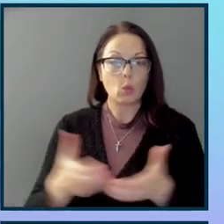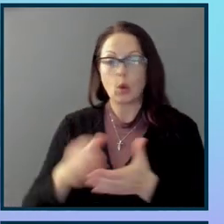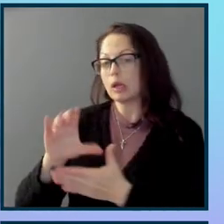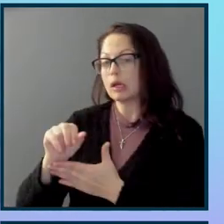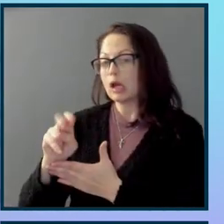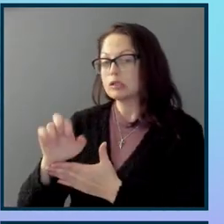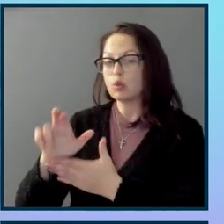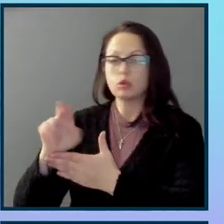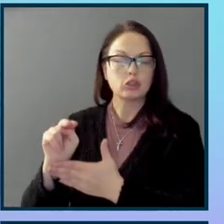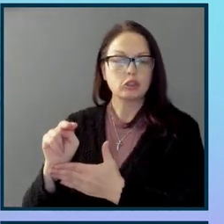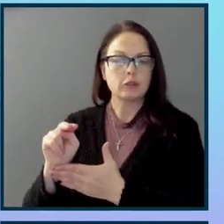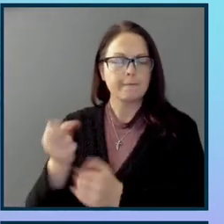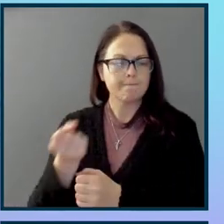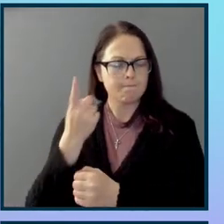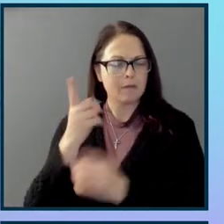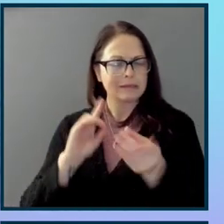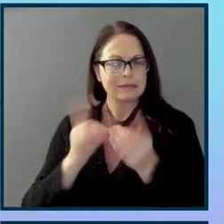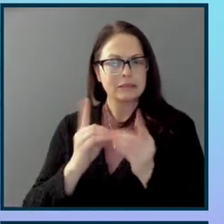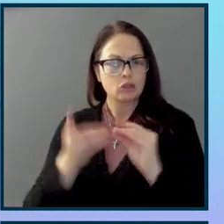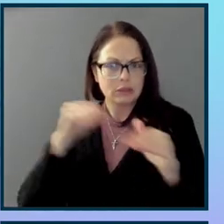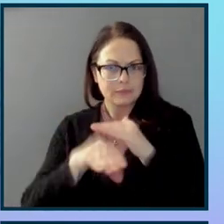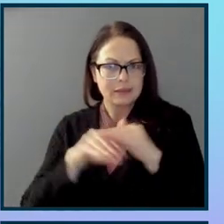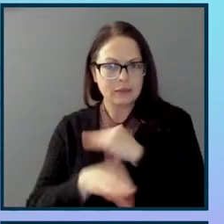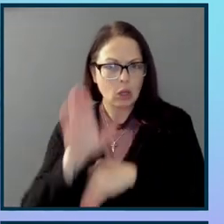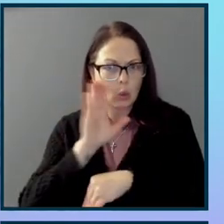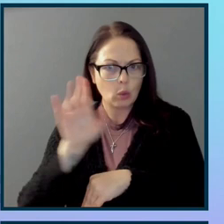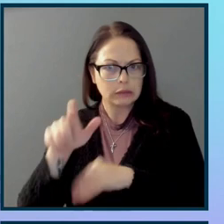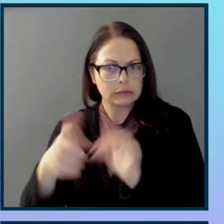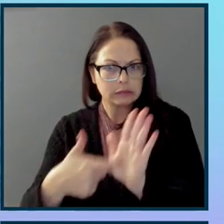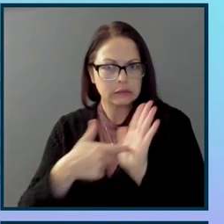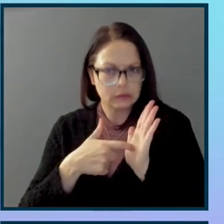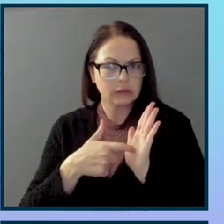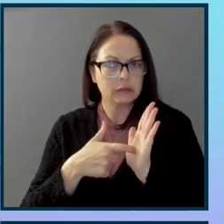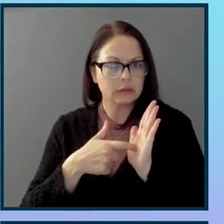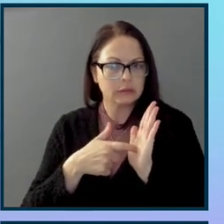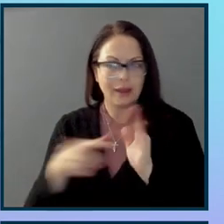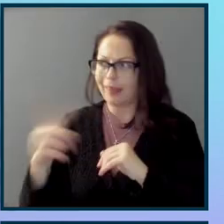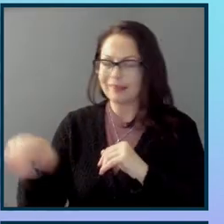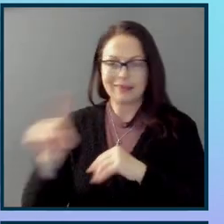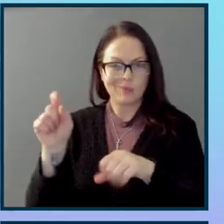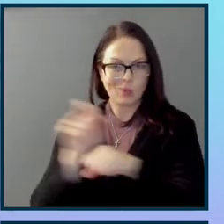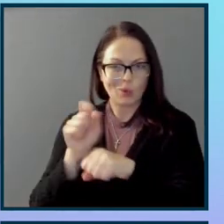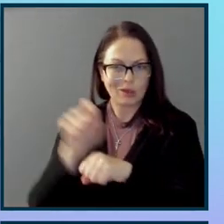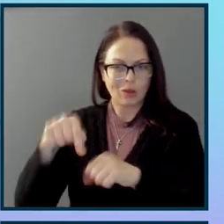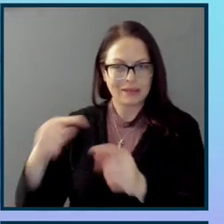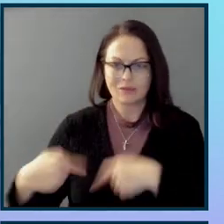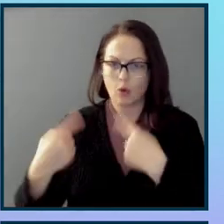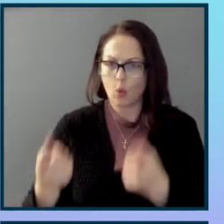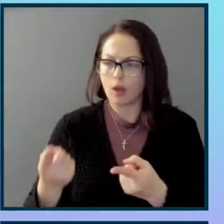realized digital accessibility is going to be a thing. And they've released, and they've been working on this for a while, but they wanted to make sure